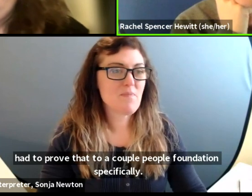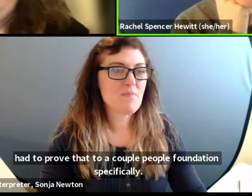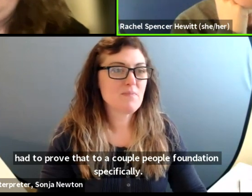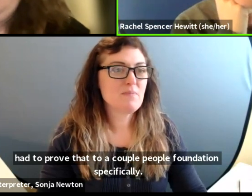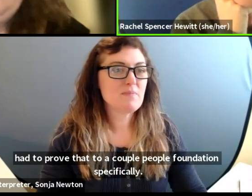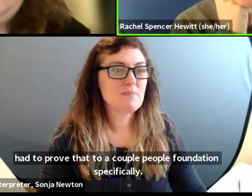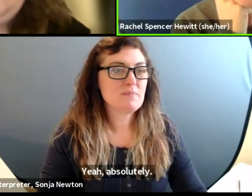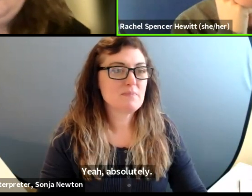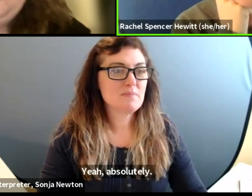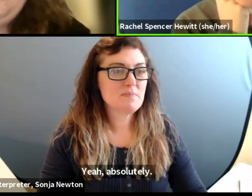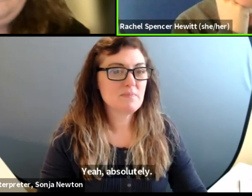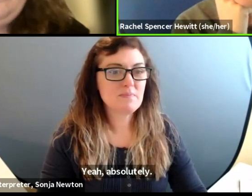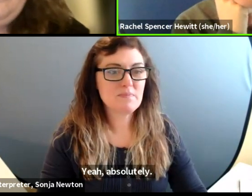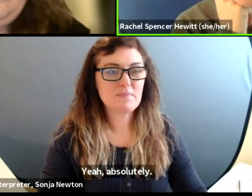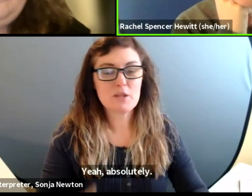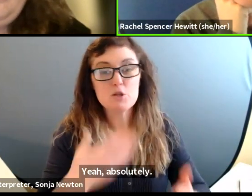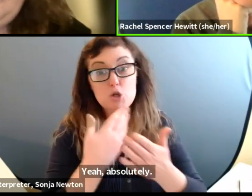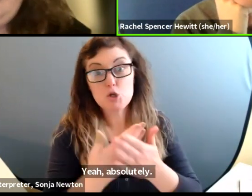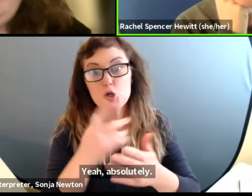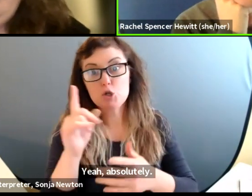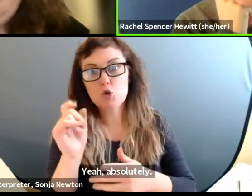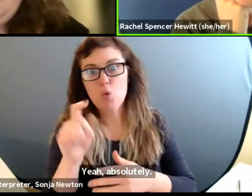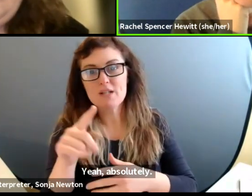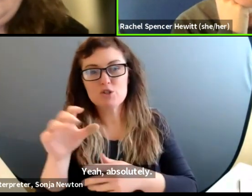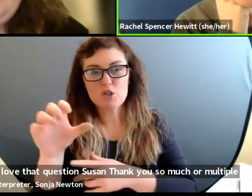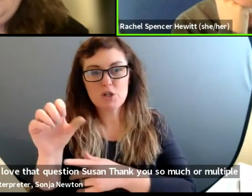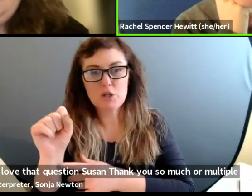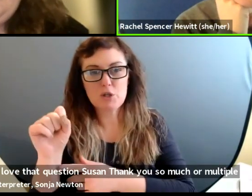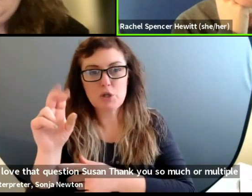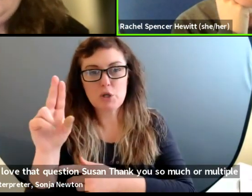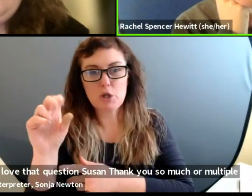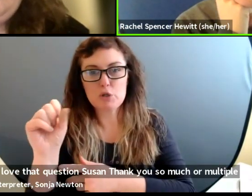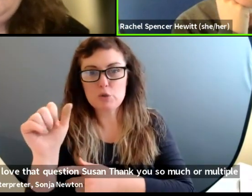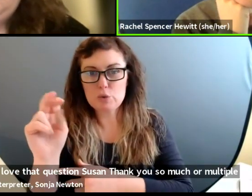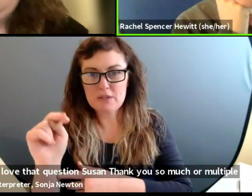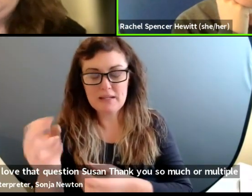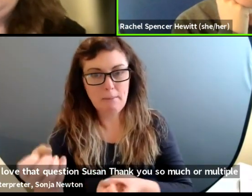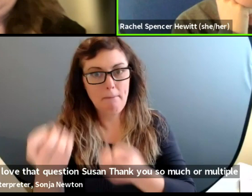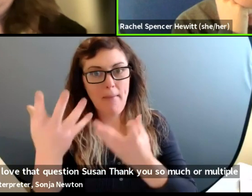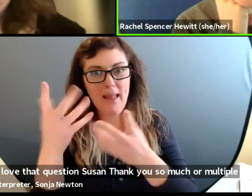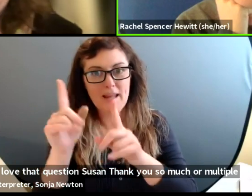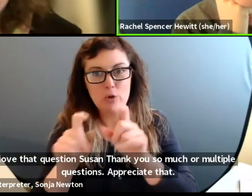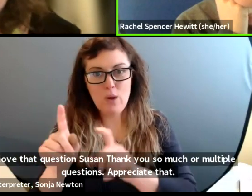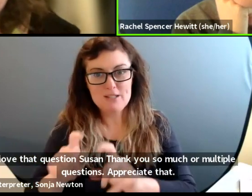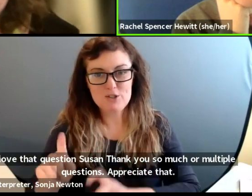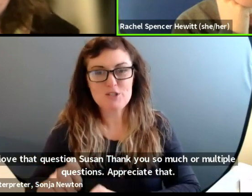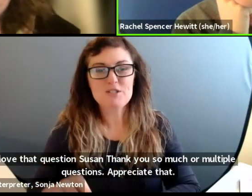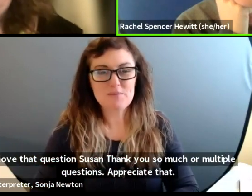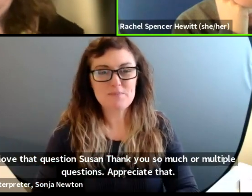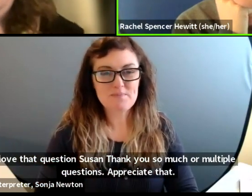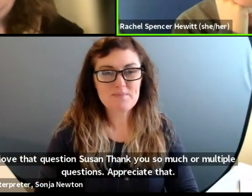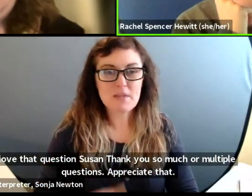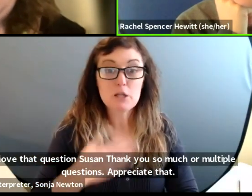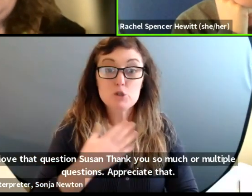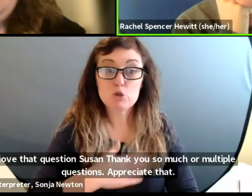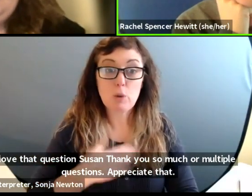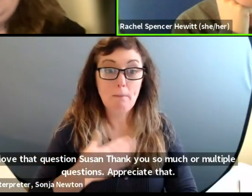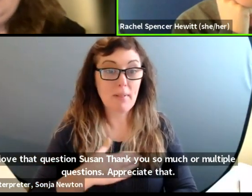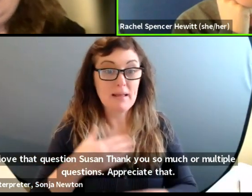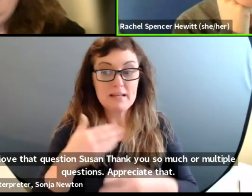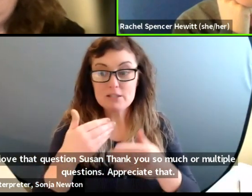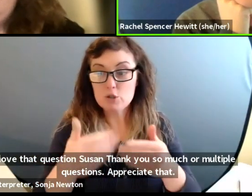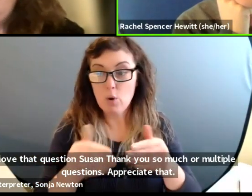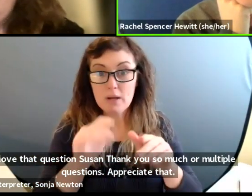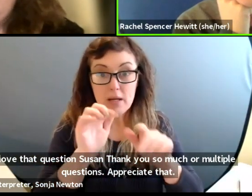Um, I love that question, Susan. Thank you so much. Or the multiple questions. Appreciate that. Um, just a reminder to populate the space, um,